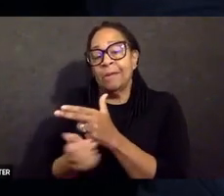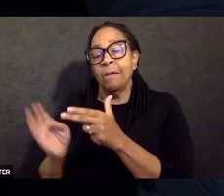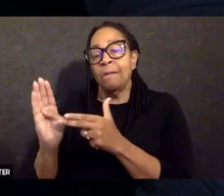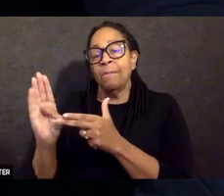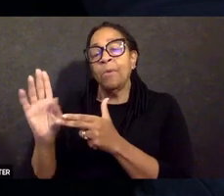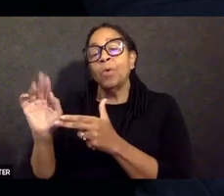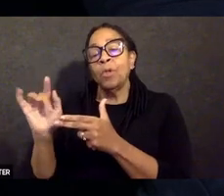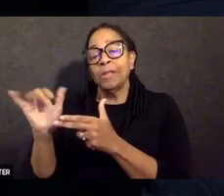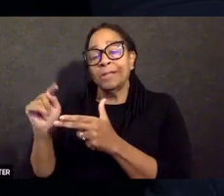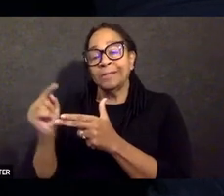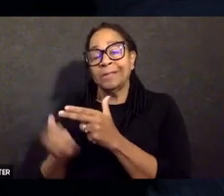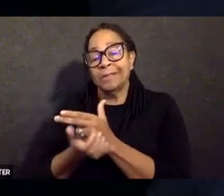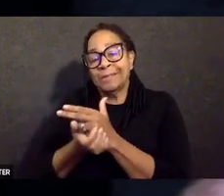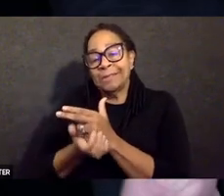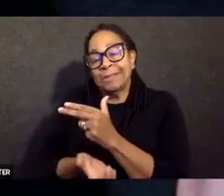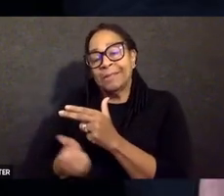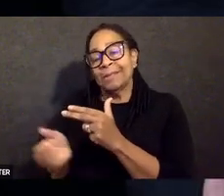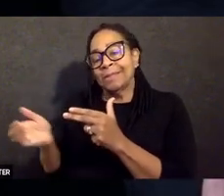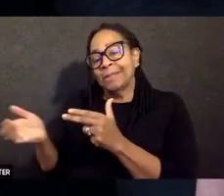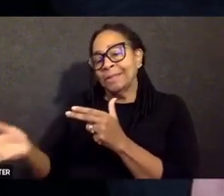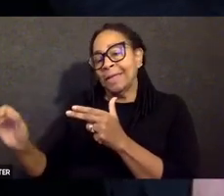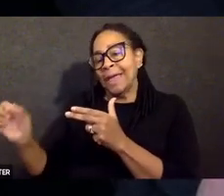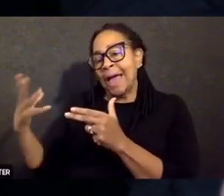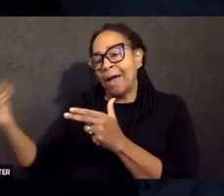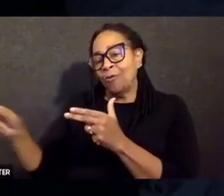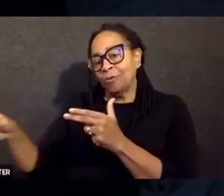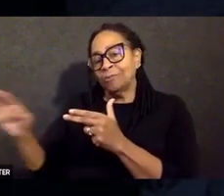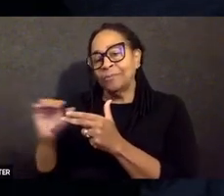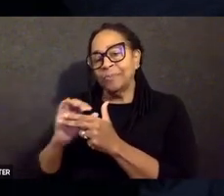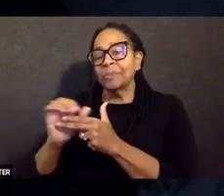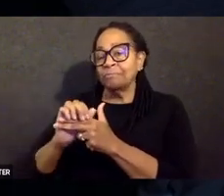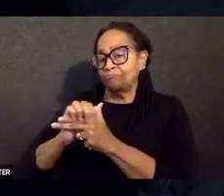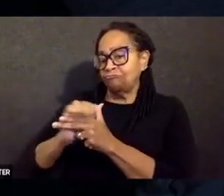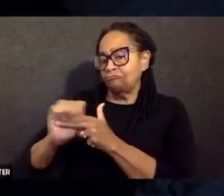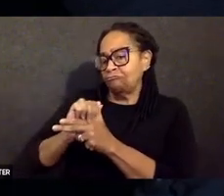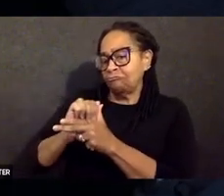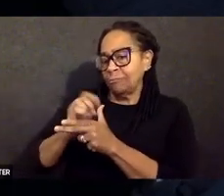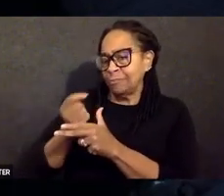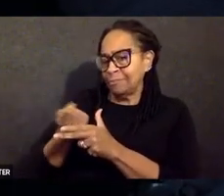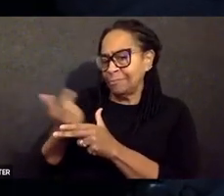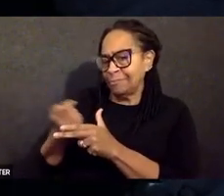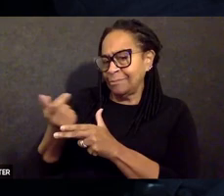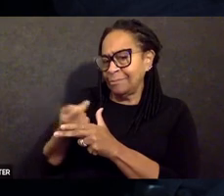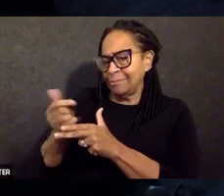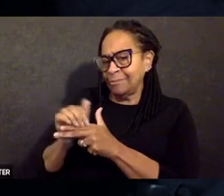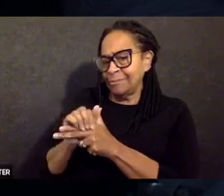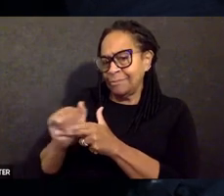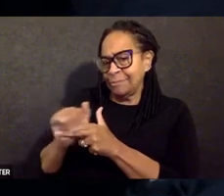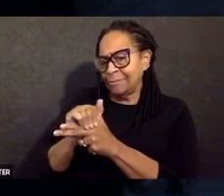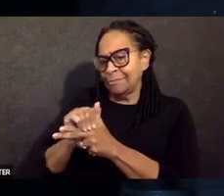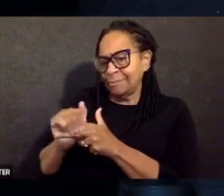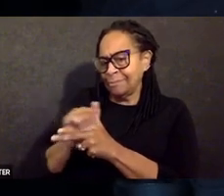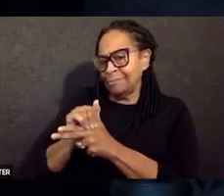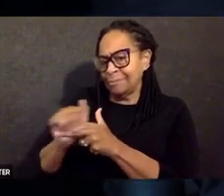sources of ammunition, which in this case is a magazine. While doing so, you must point it in a safe direction.